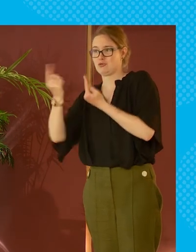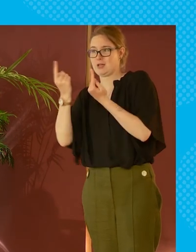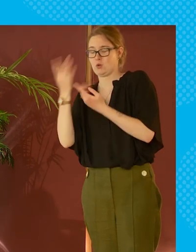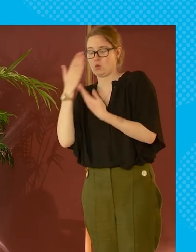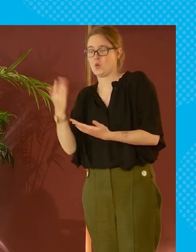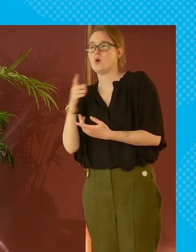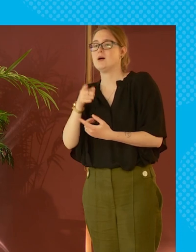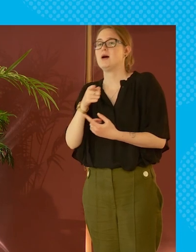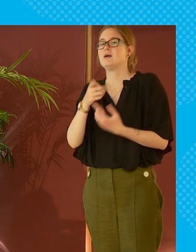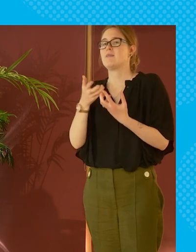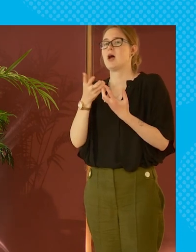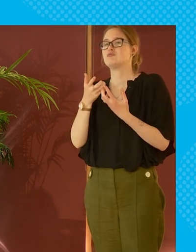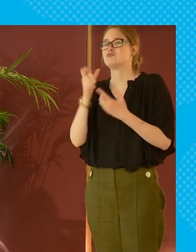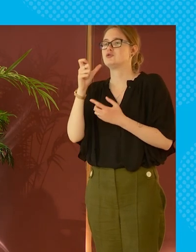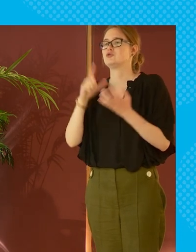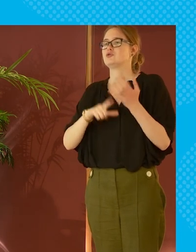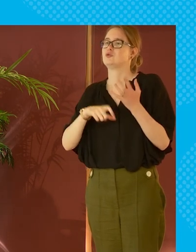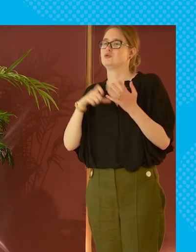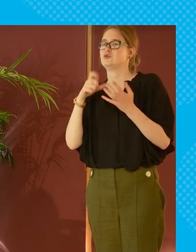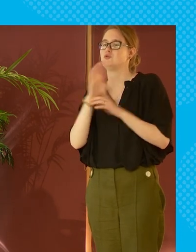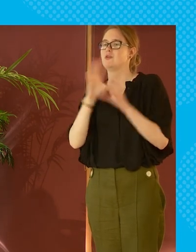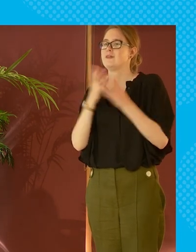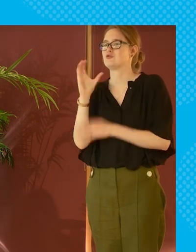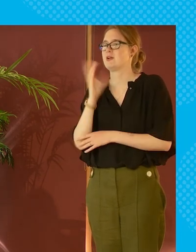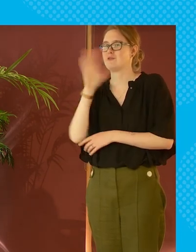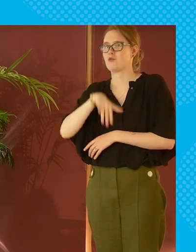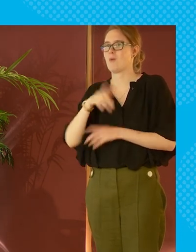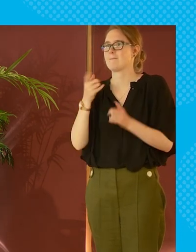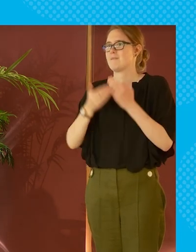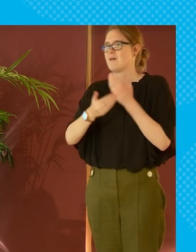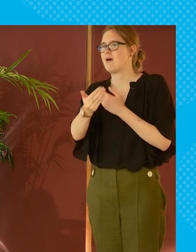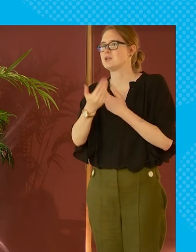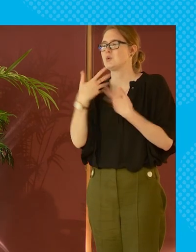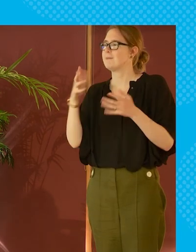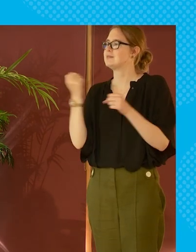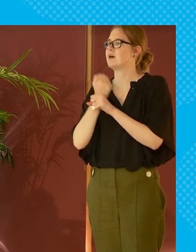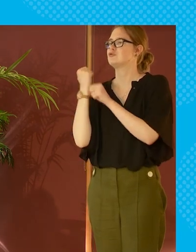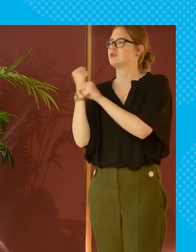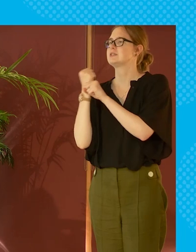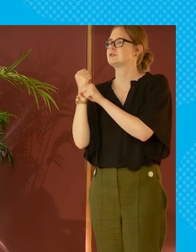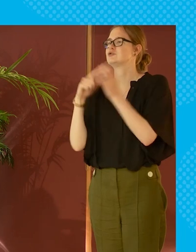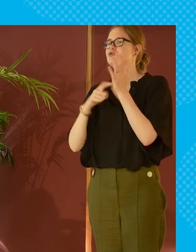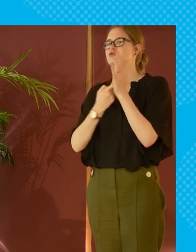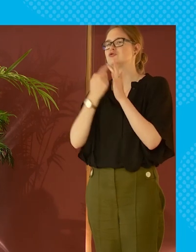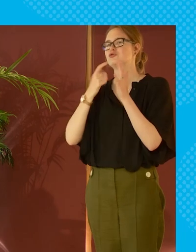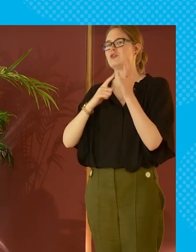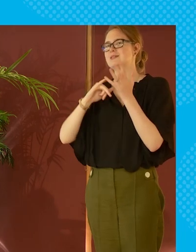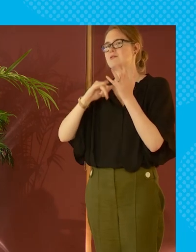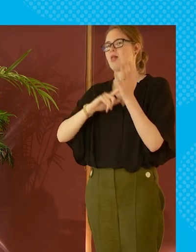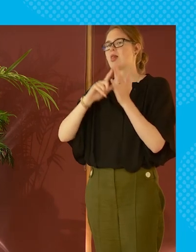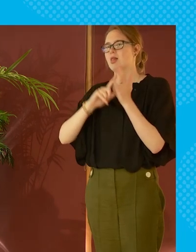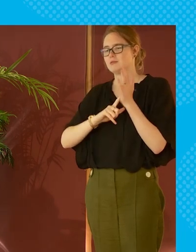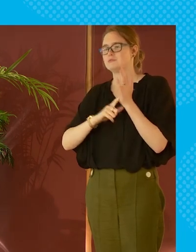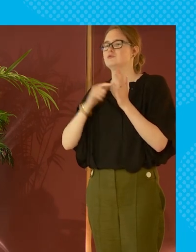experienced it yourself is just how far universal credit is is from that so we've we've done a campaign with the trussell trust to